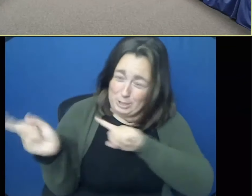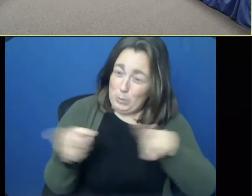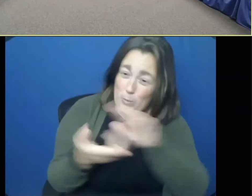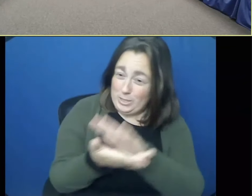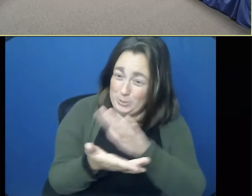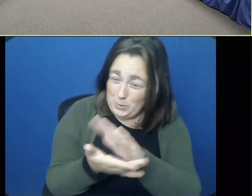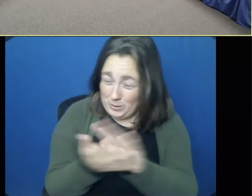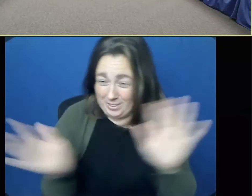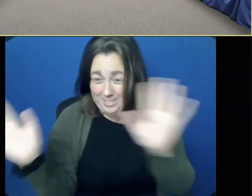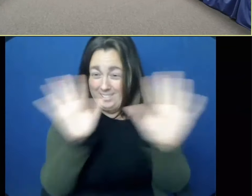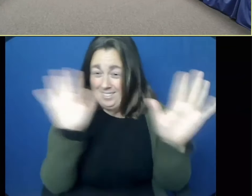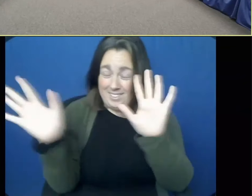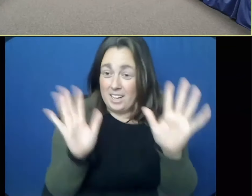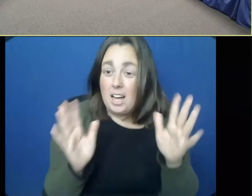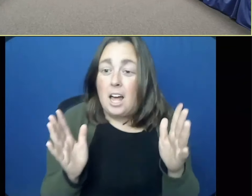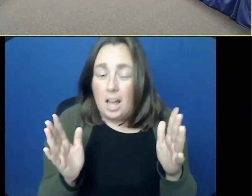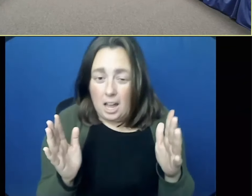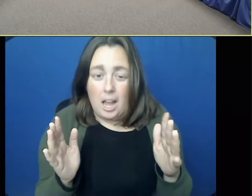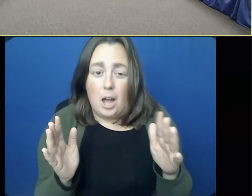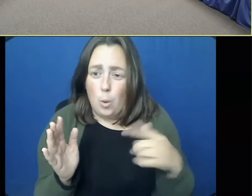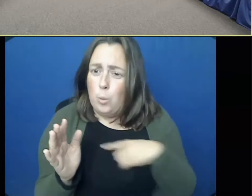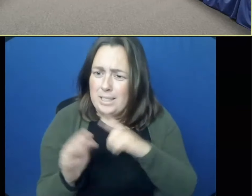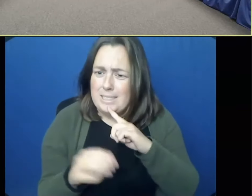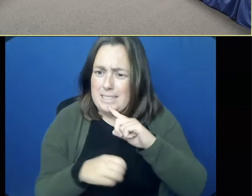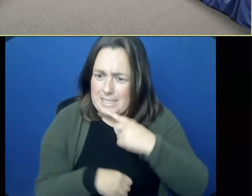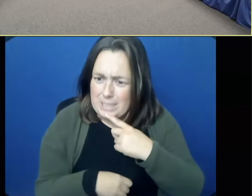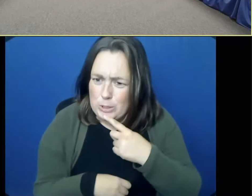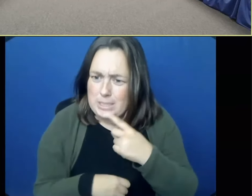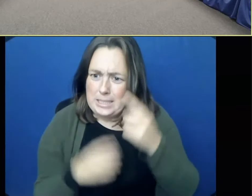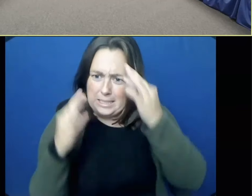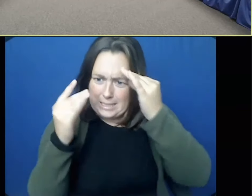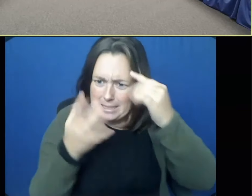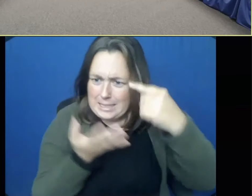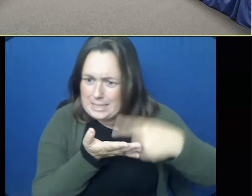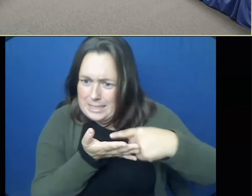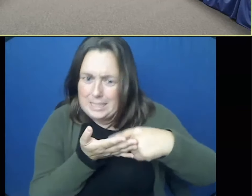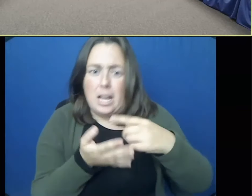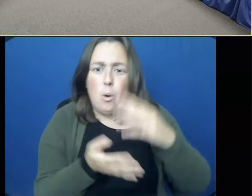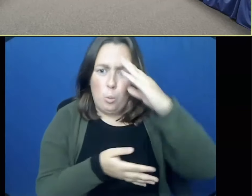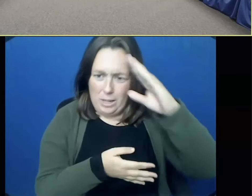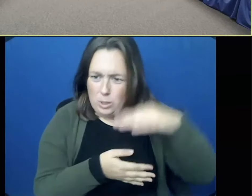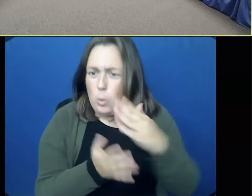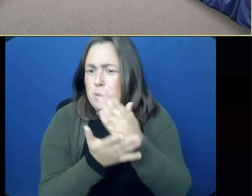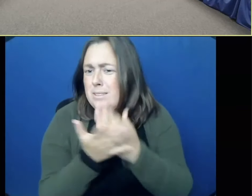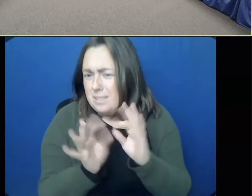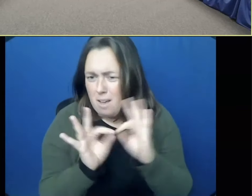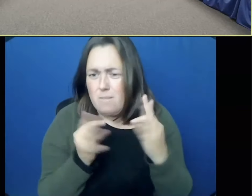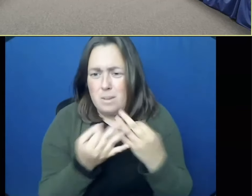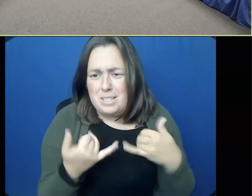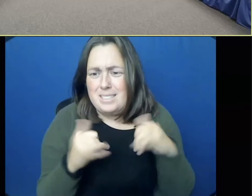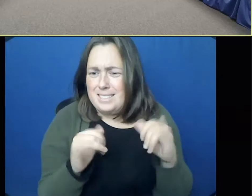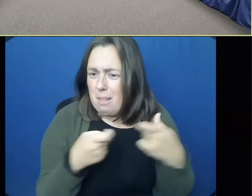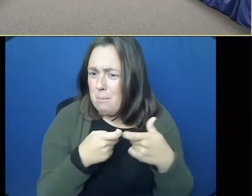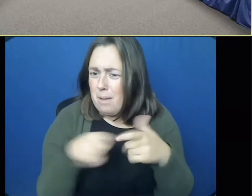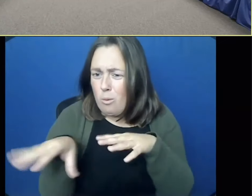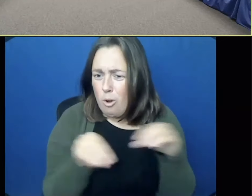But, uh, we do take it seriously. Um, I know that there are still some families that are out, um, this week. Um, we are,